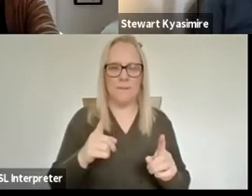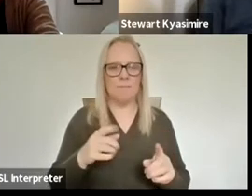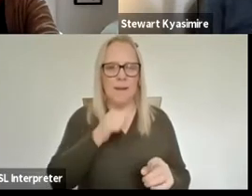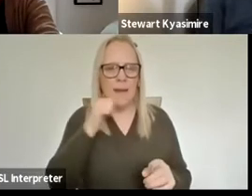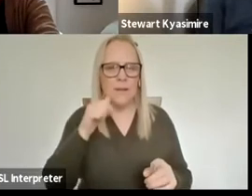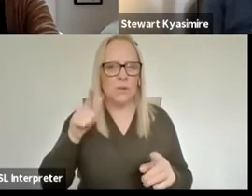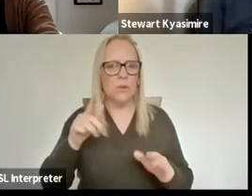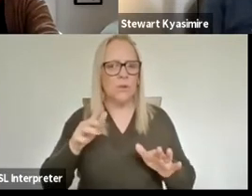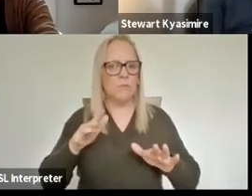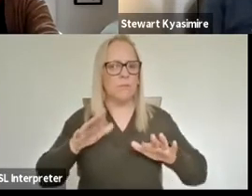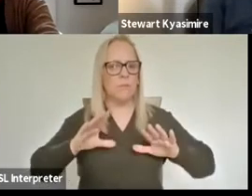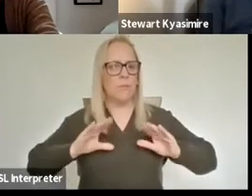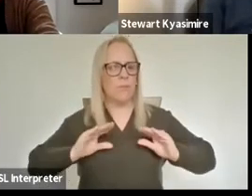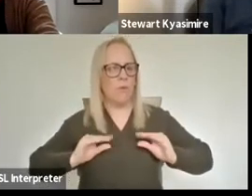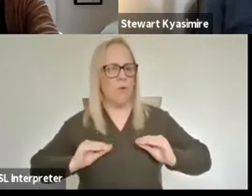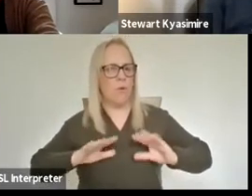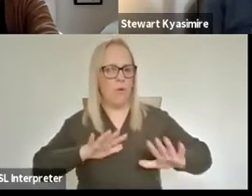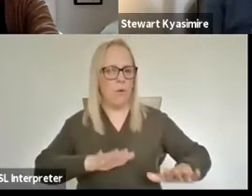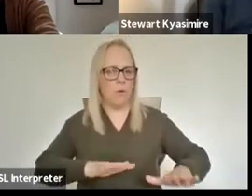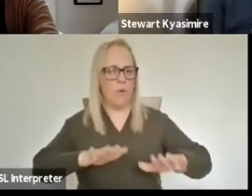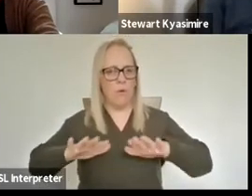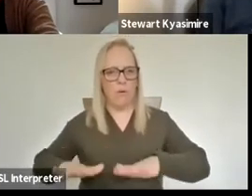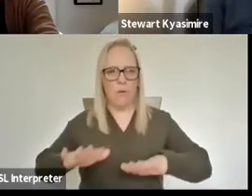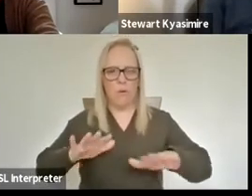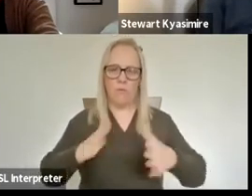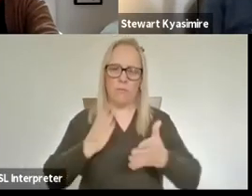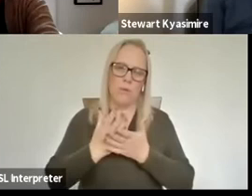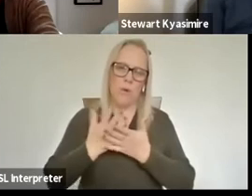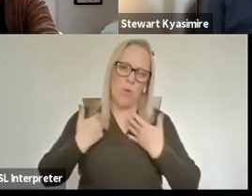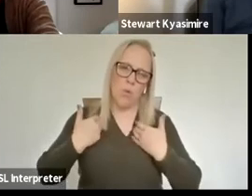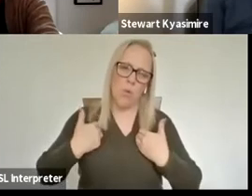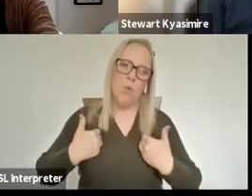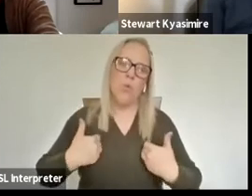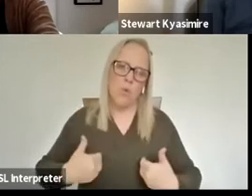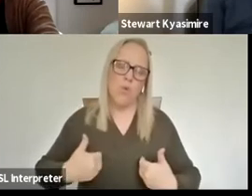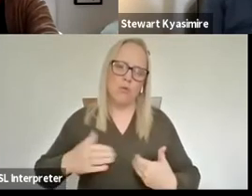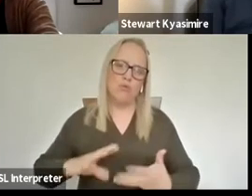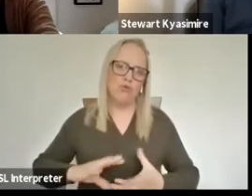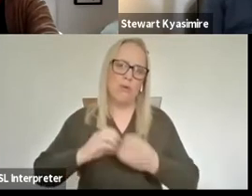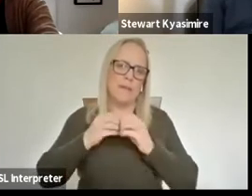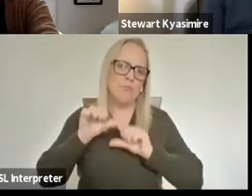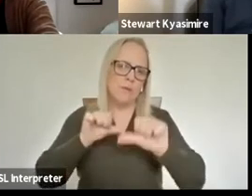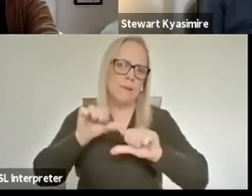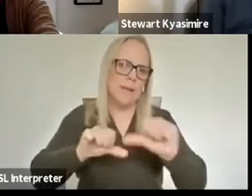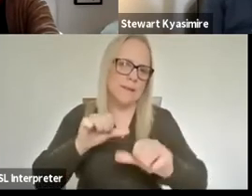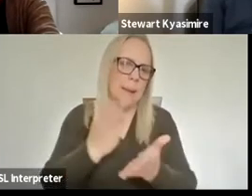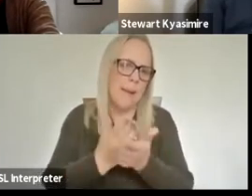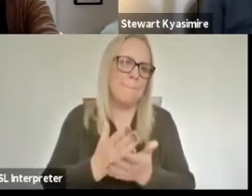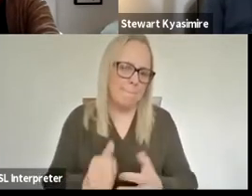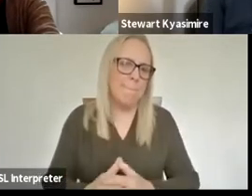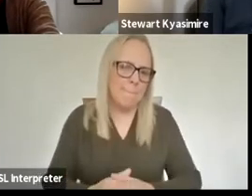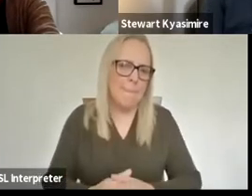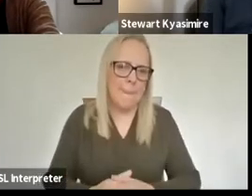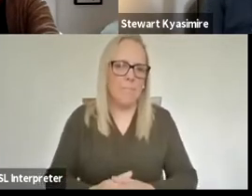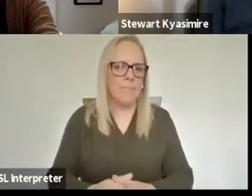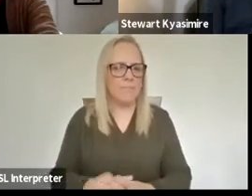down uh that is also a richness as far as the creative process is concerned Hannah how does that